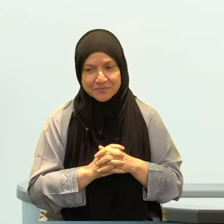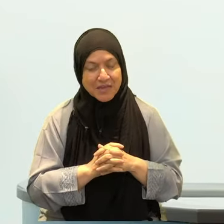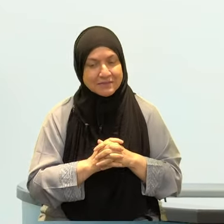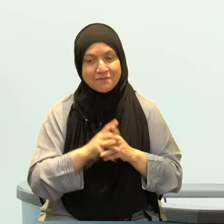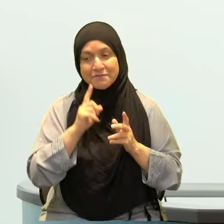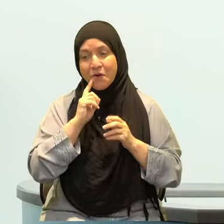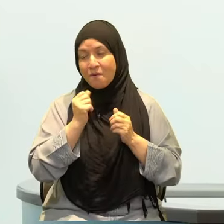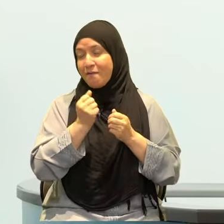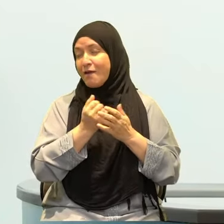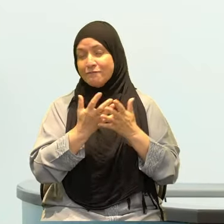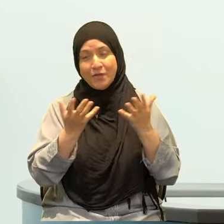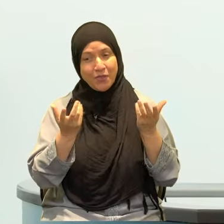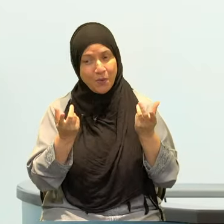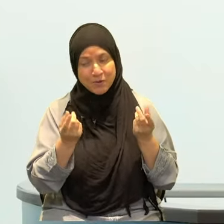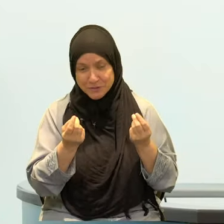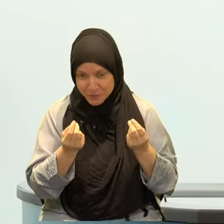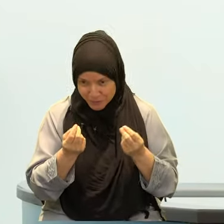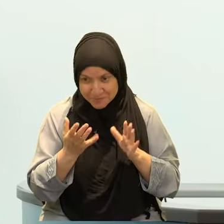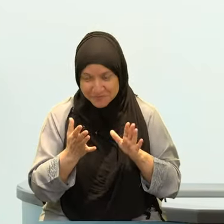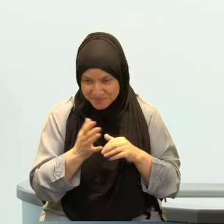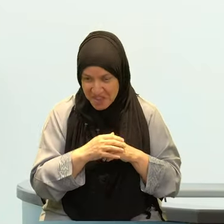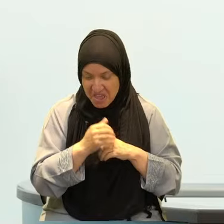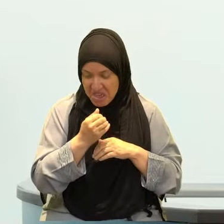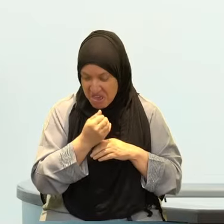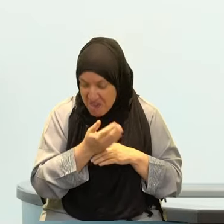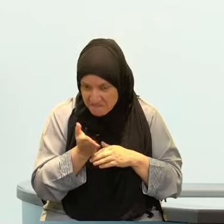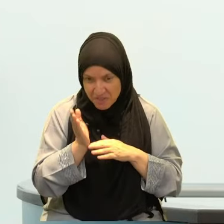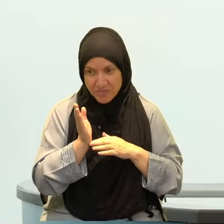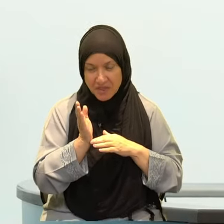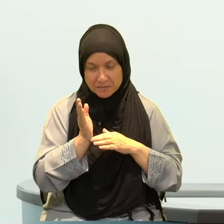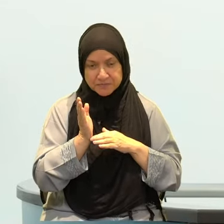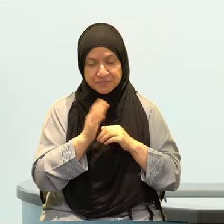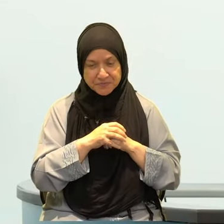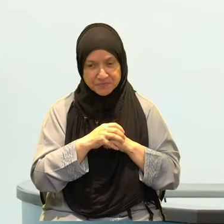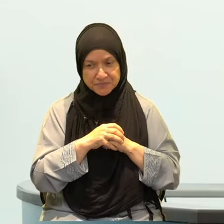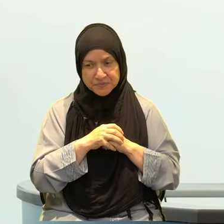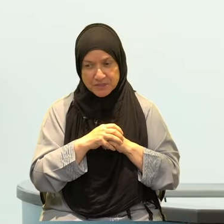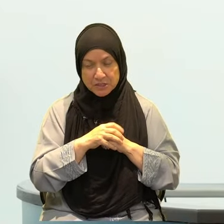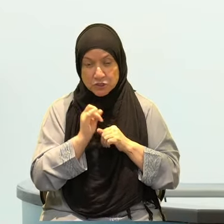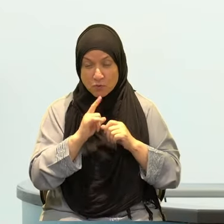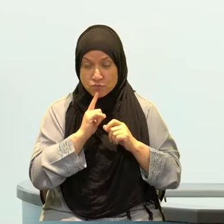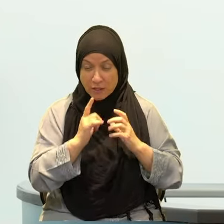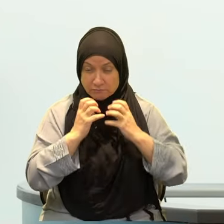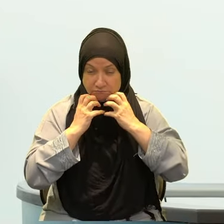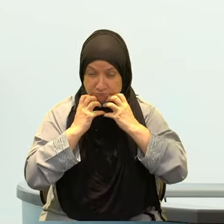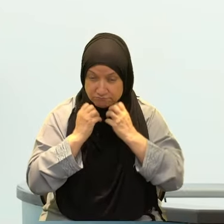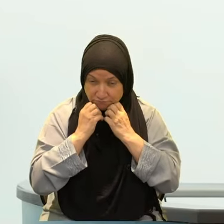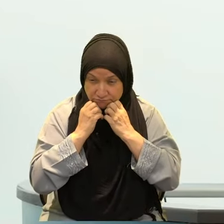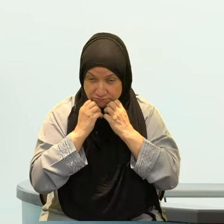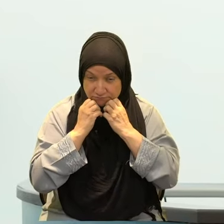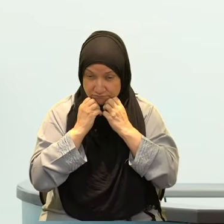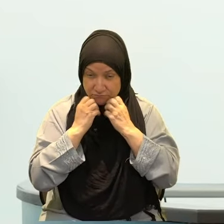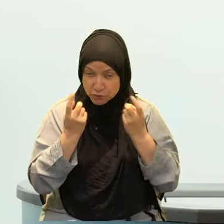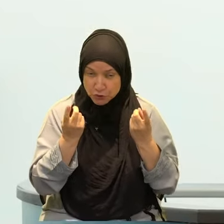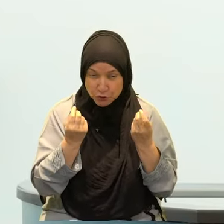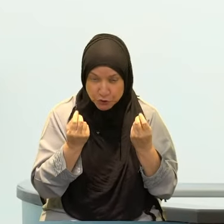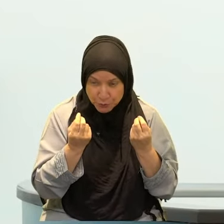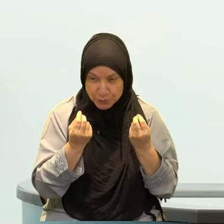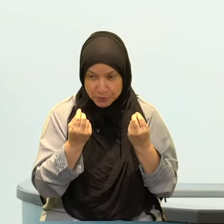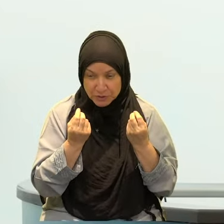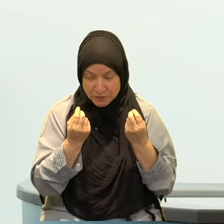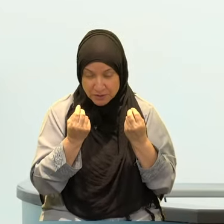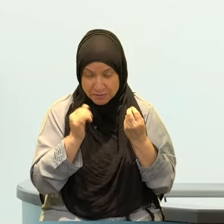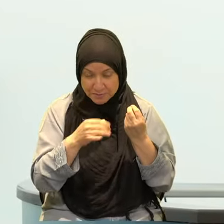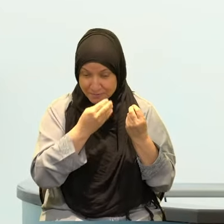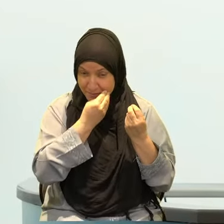of this month and you say from now on, I'm going to say subhanallah, alhamdulillah, la ilaha illallah, allahu akbar, astaghfirullah, wa la